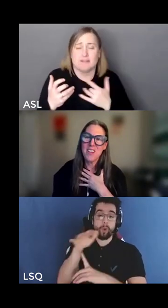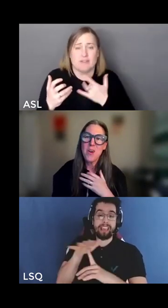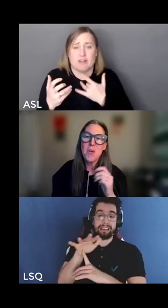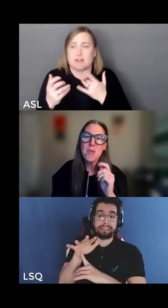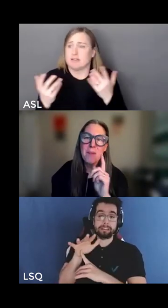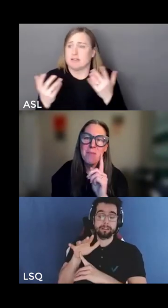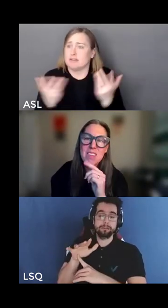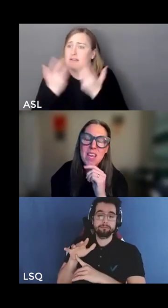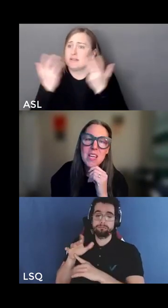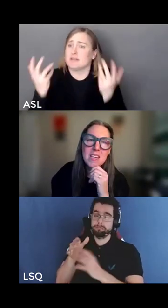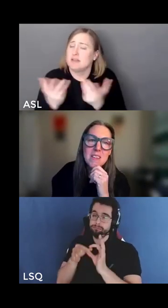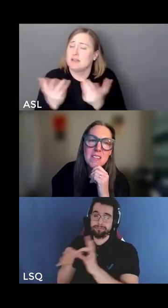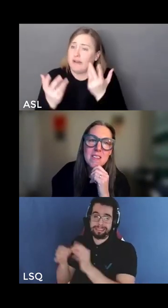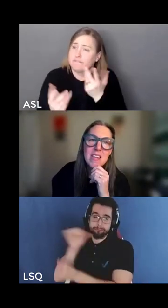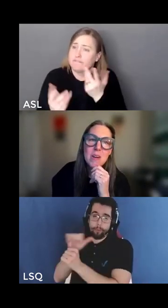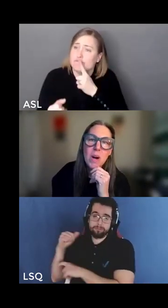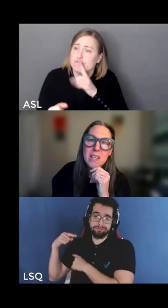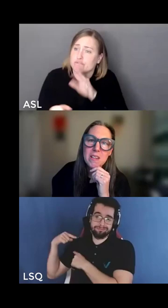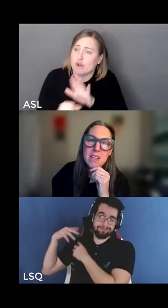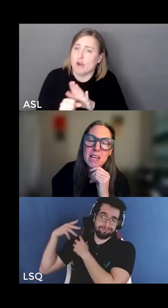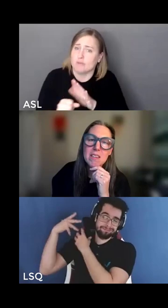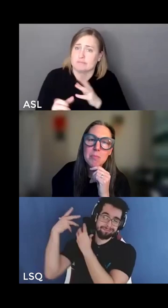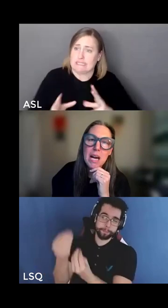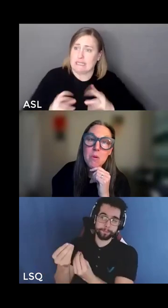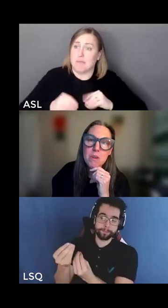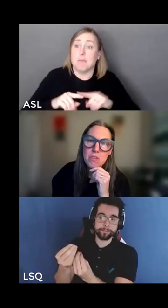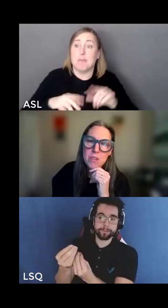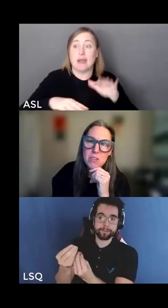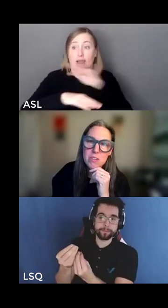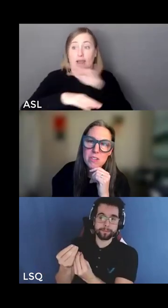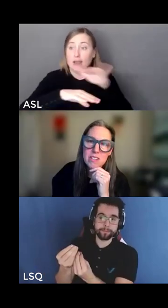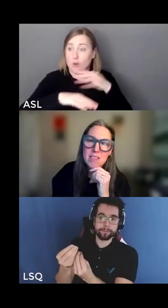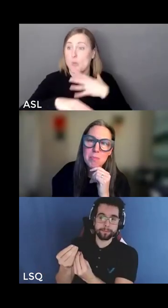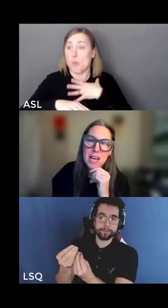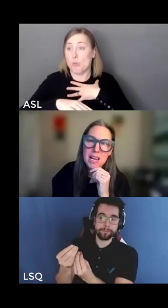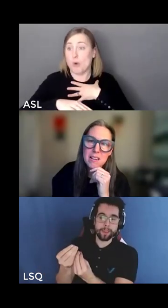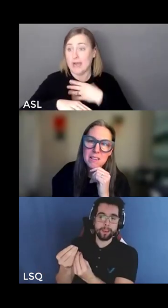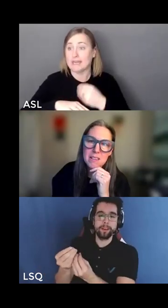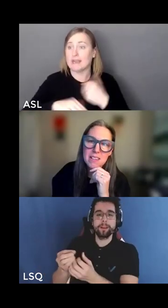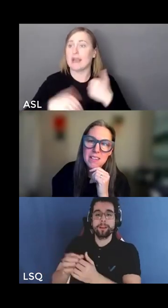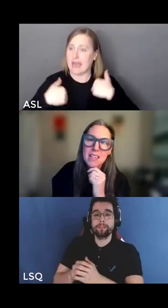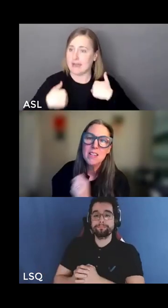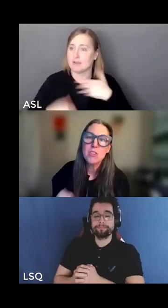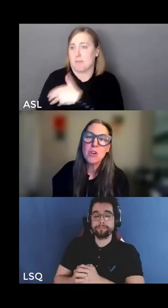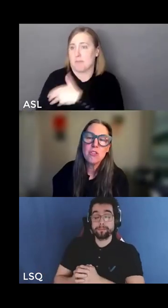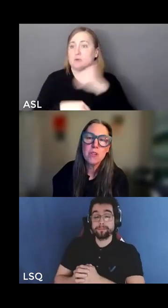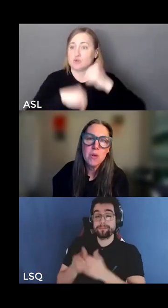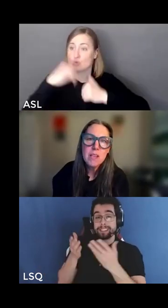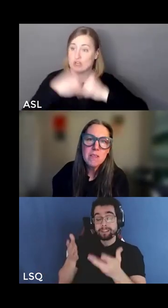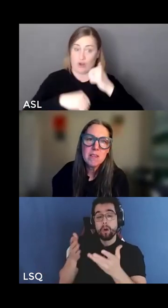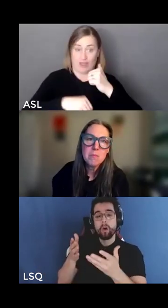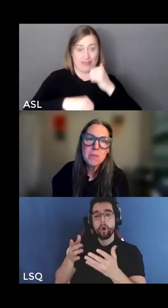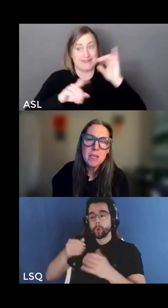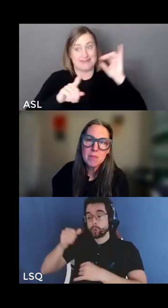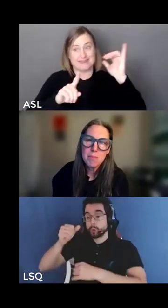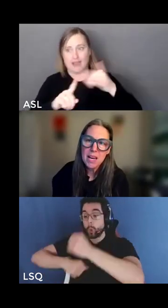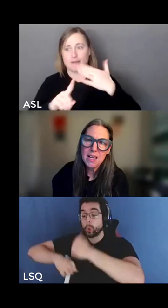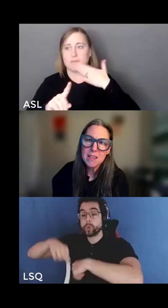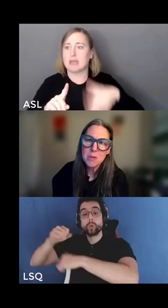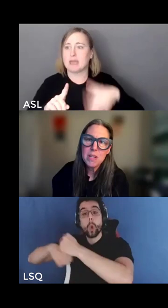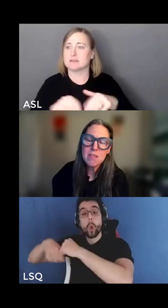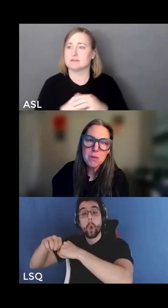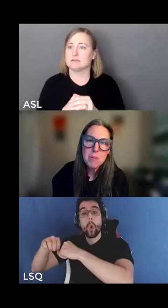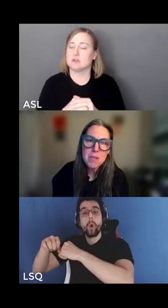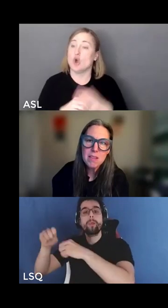what i'm saying is that whiteness as a power structure is bad structural racism is